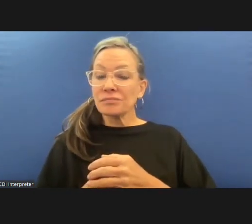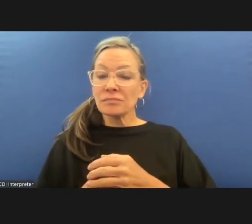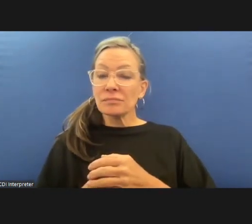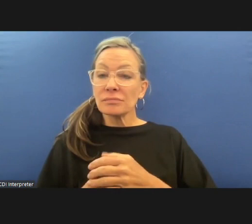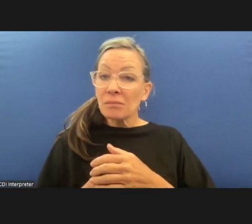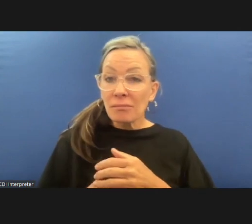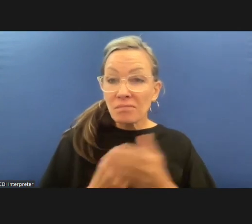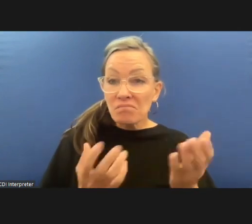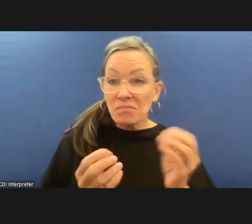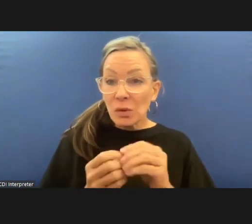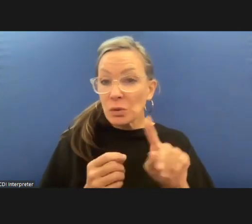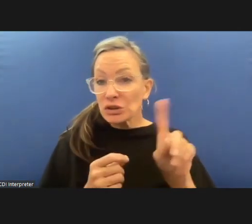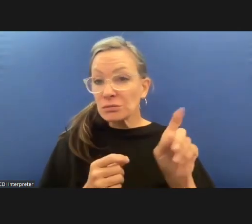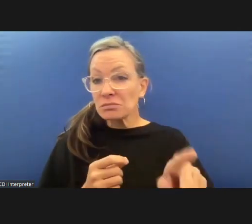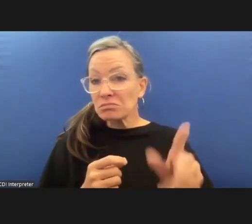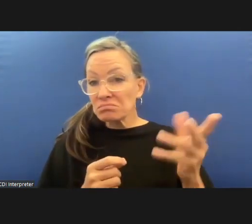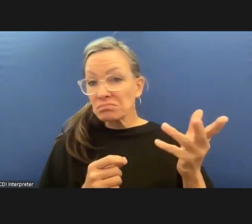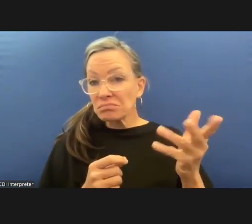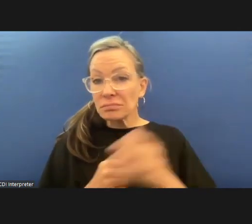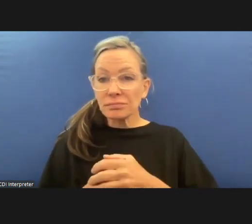about what people are looking for